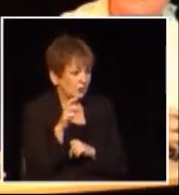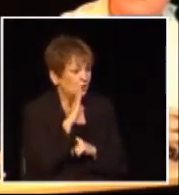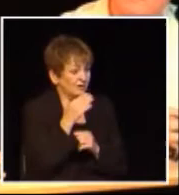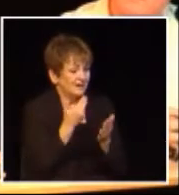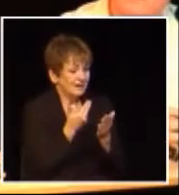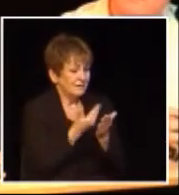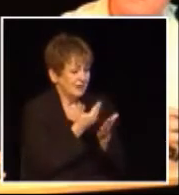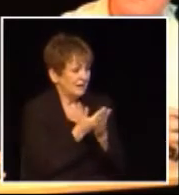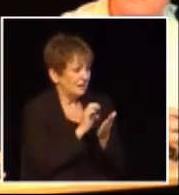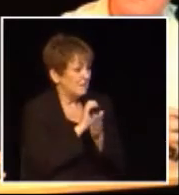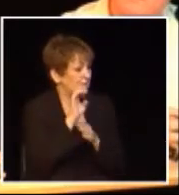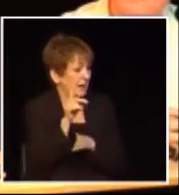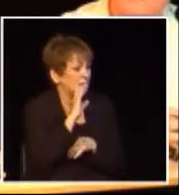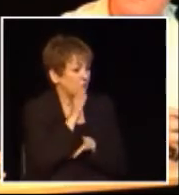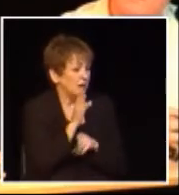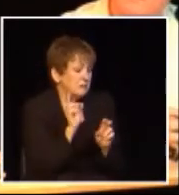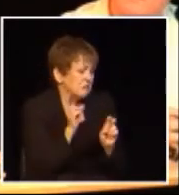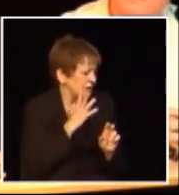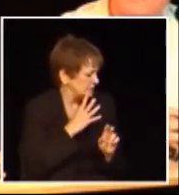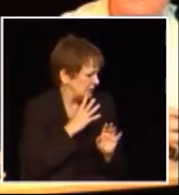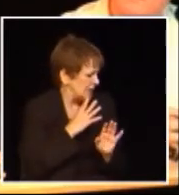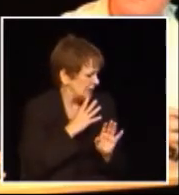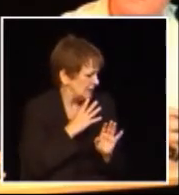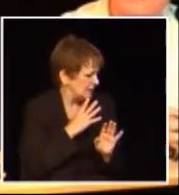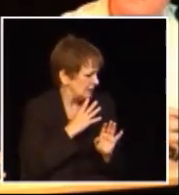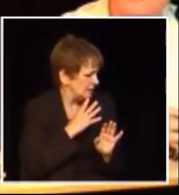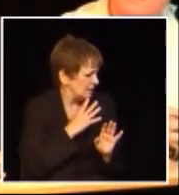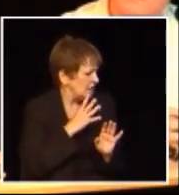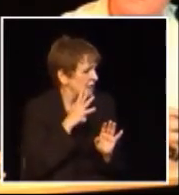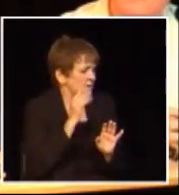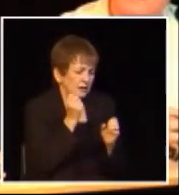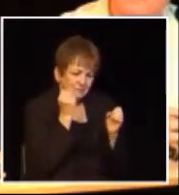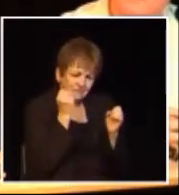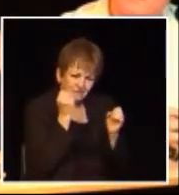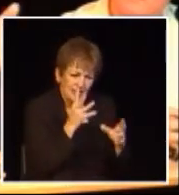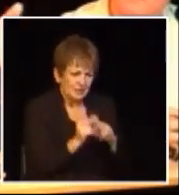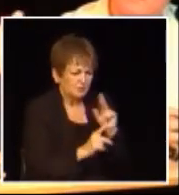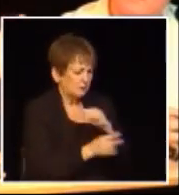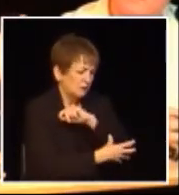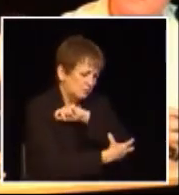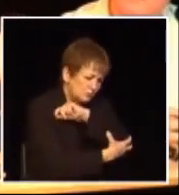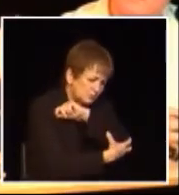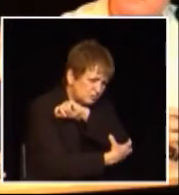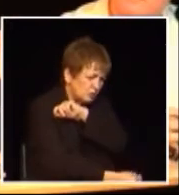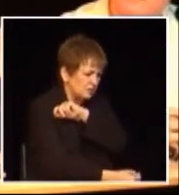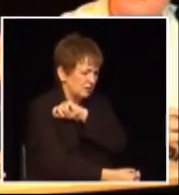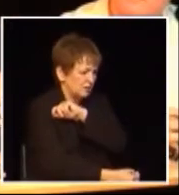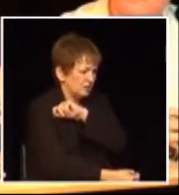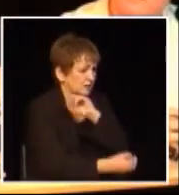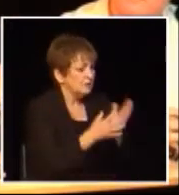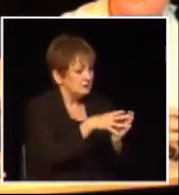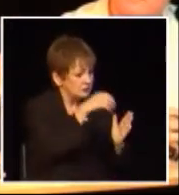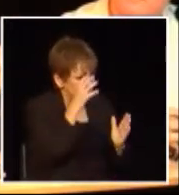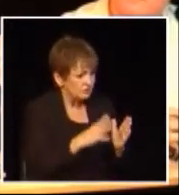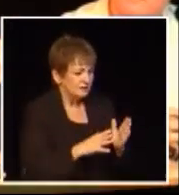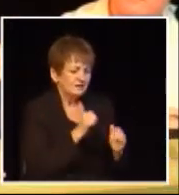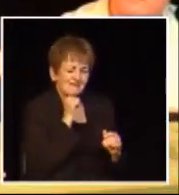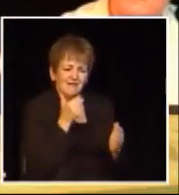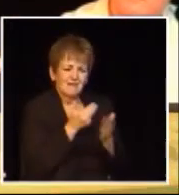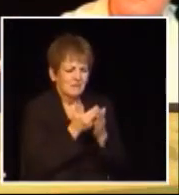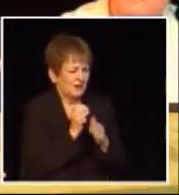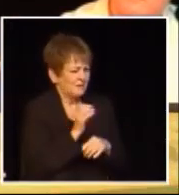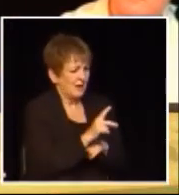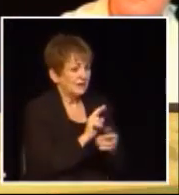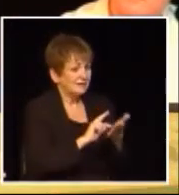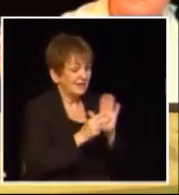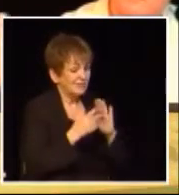and that's okay but there are a lot of poor people and the students are certainly an example of that that will not be getting a rebate check